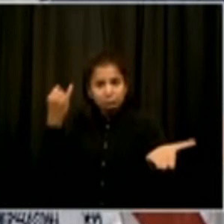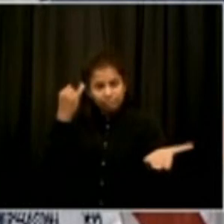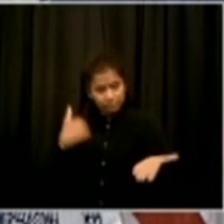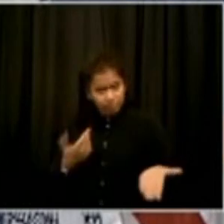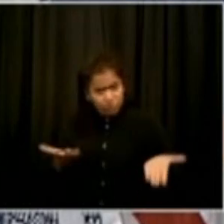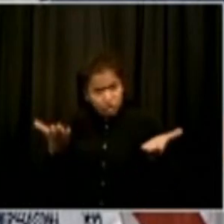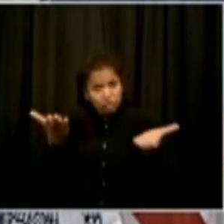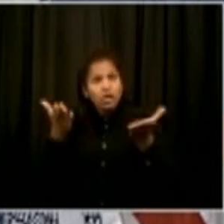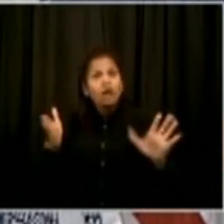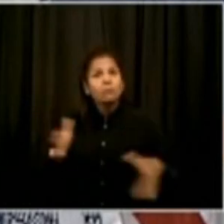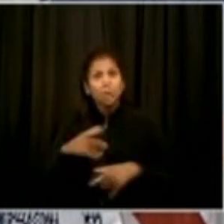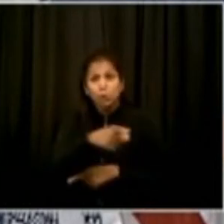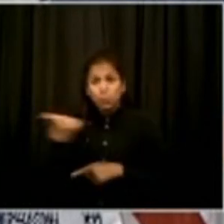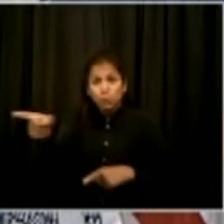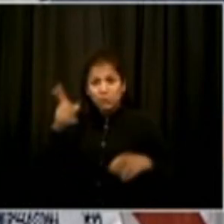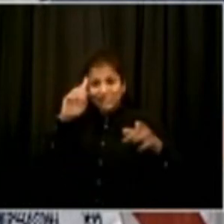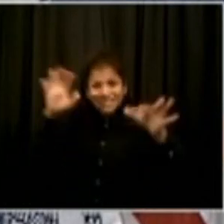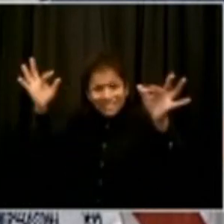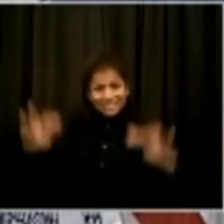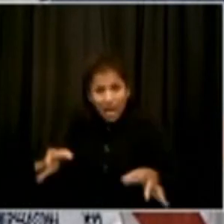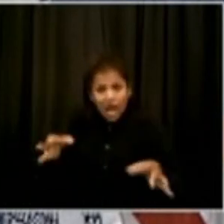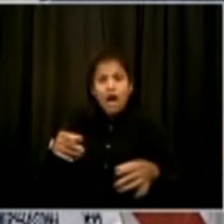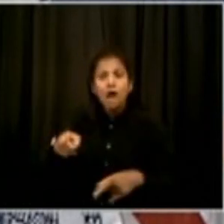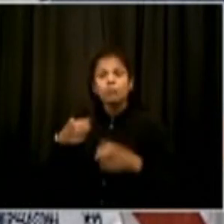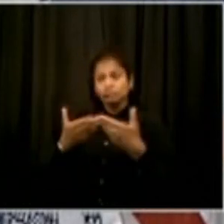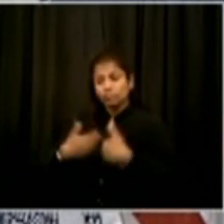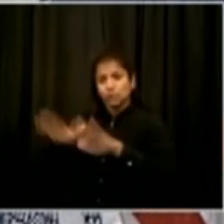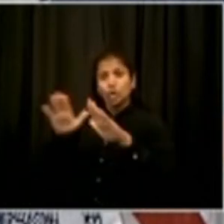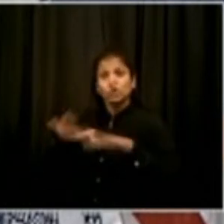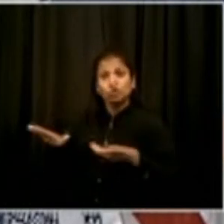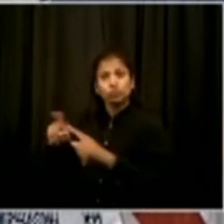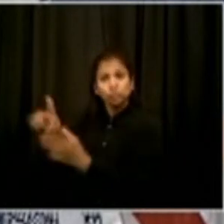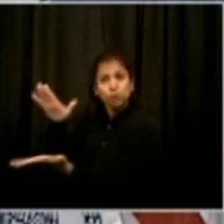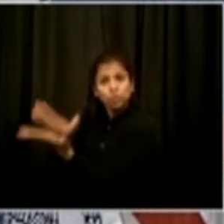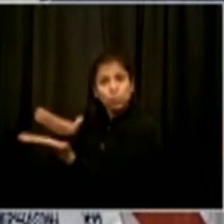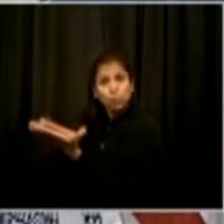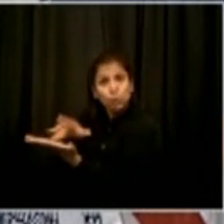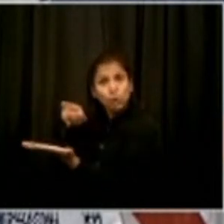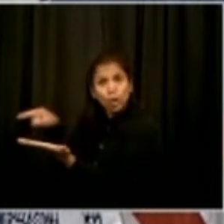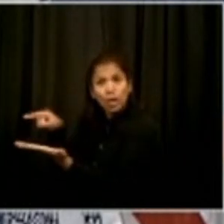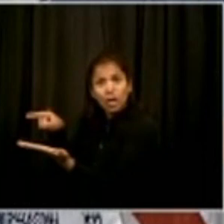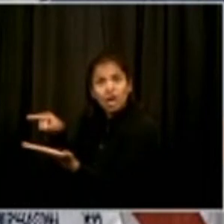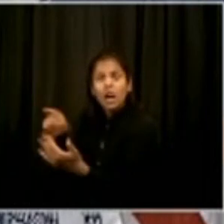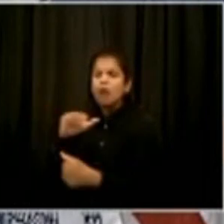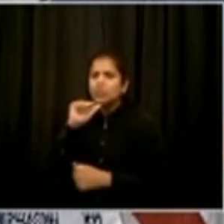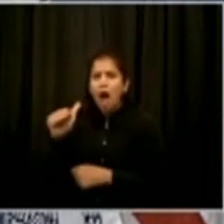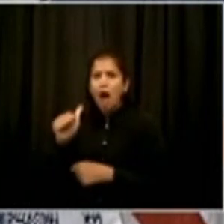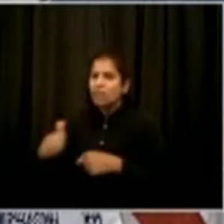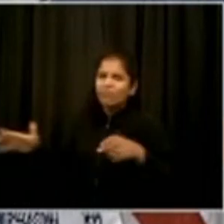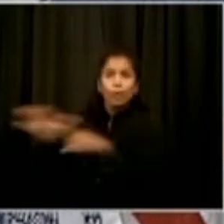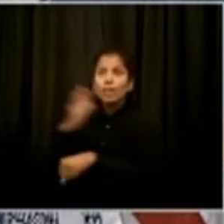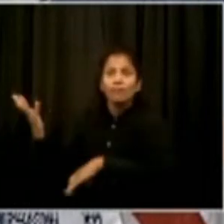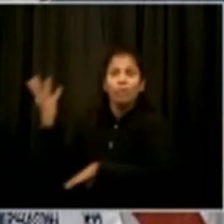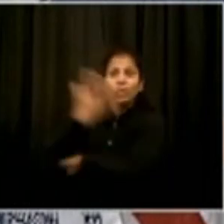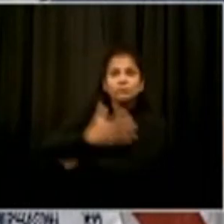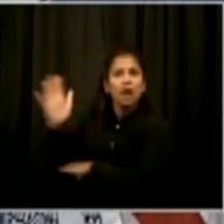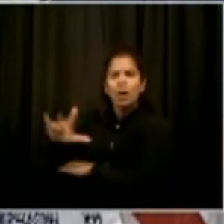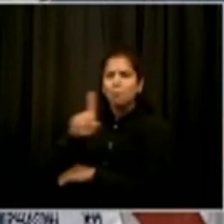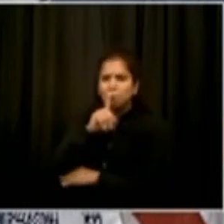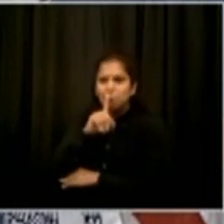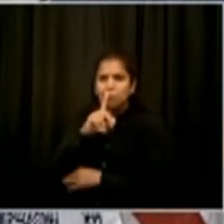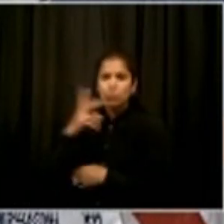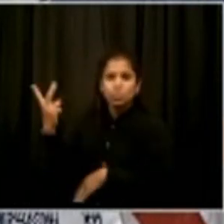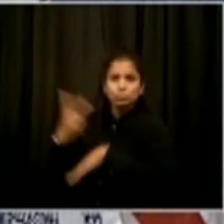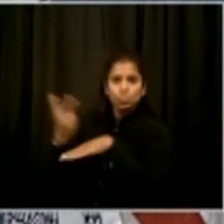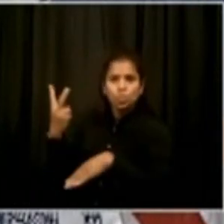be some days of the week. In the course of the next couple of weeks, you're going to get all the details about your school's schedule template and then your individual